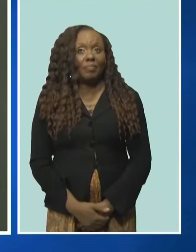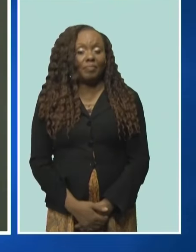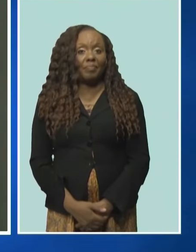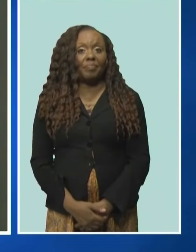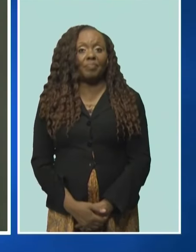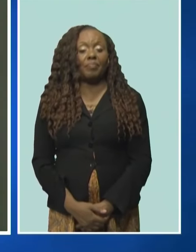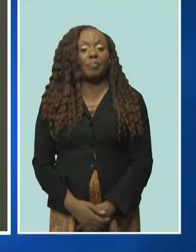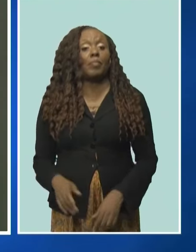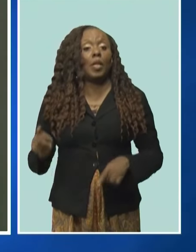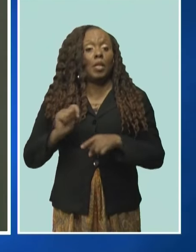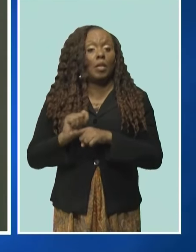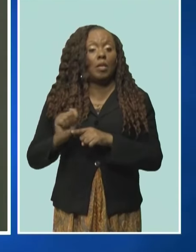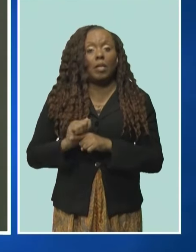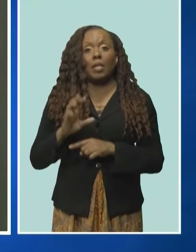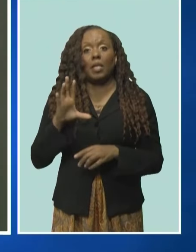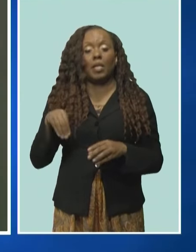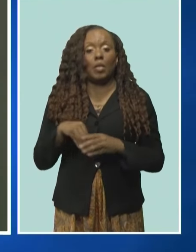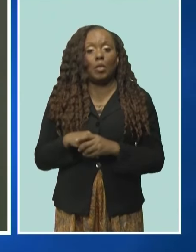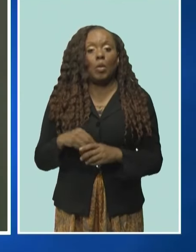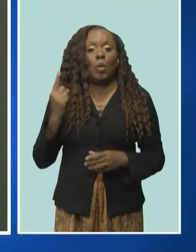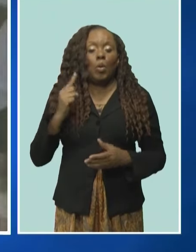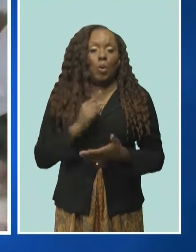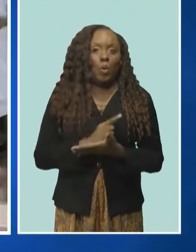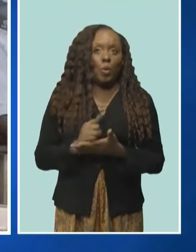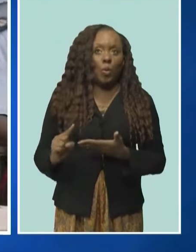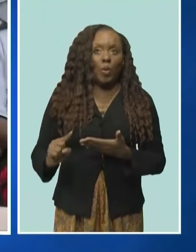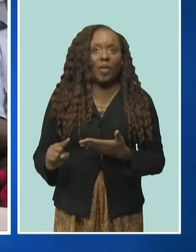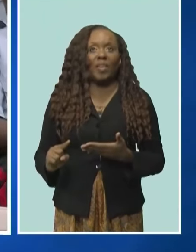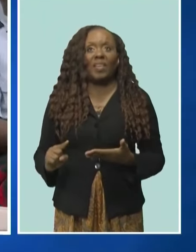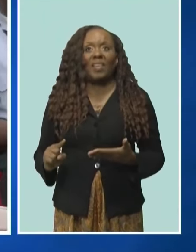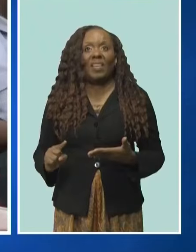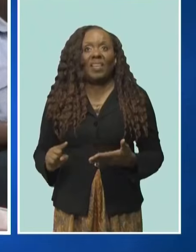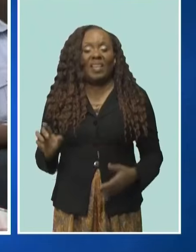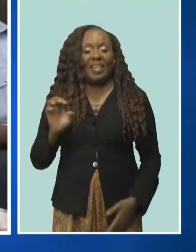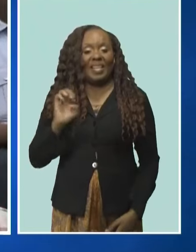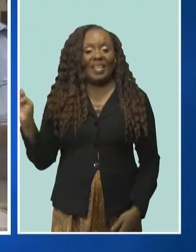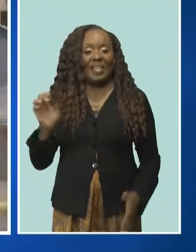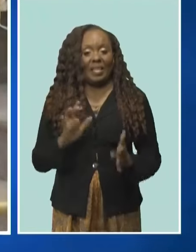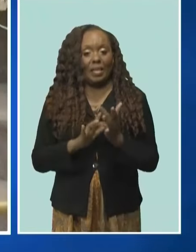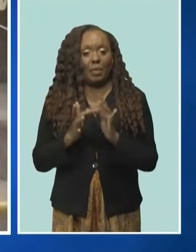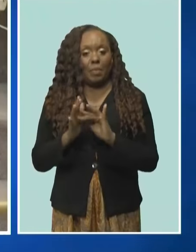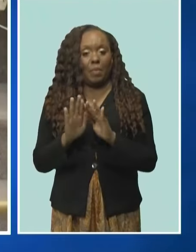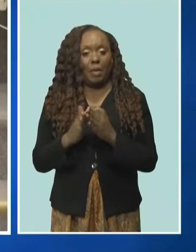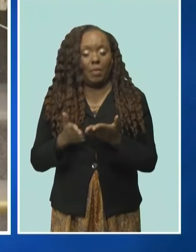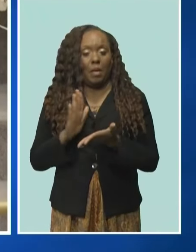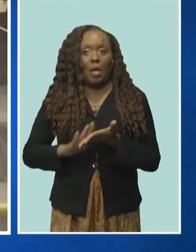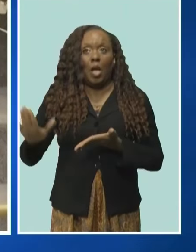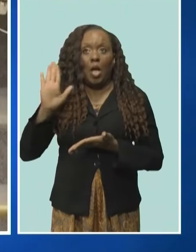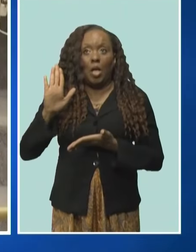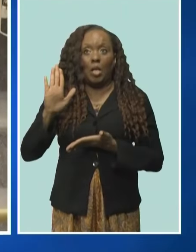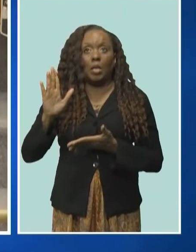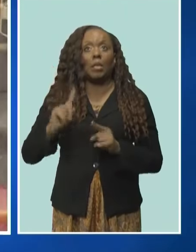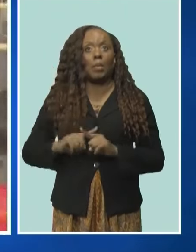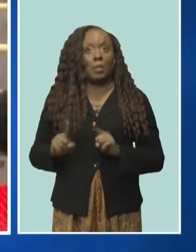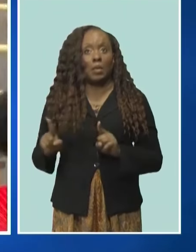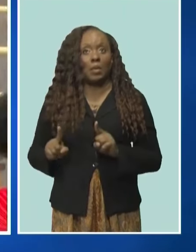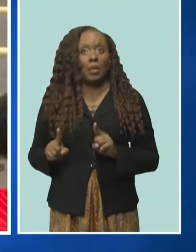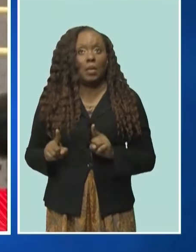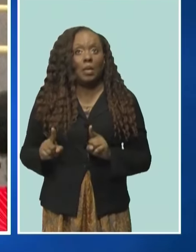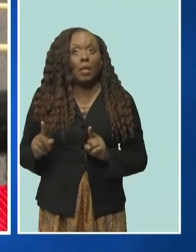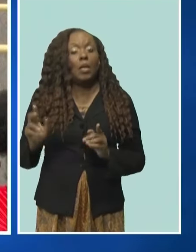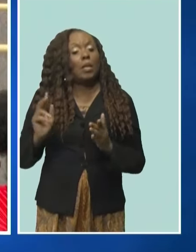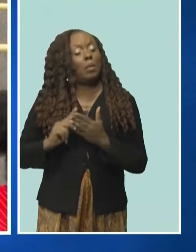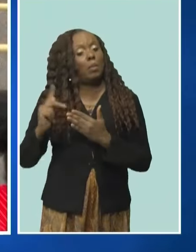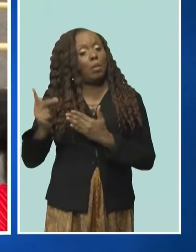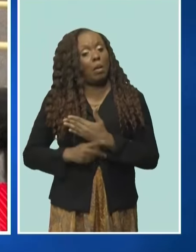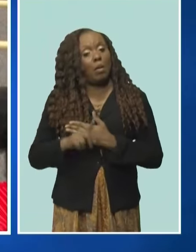Training included a residential week at the Eastern Bible College, but the highlight of the program was safety